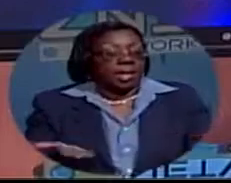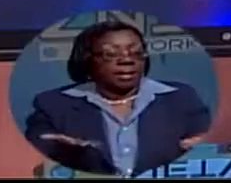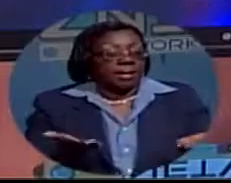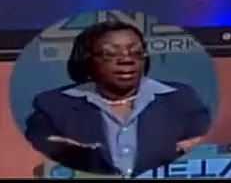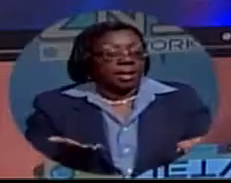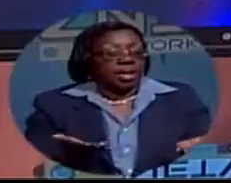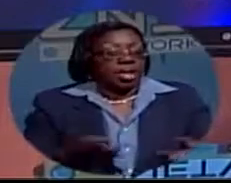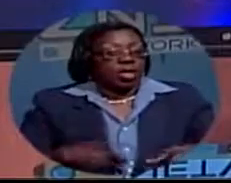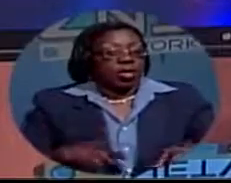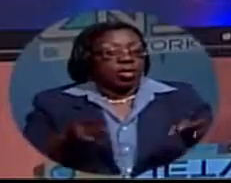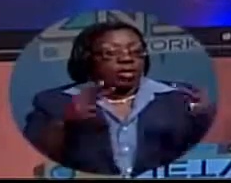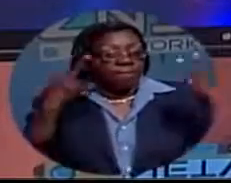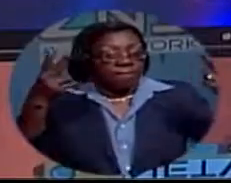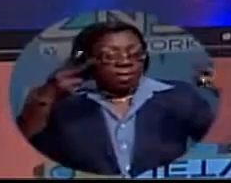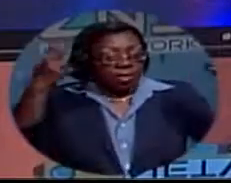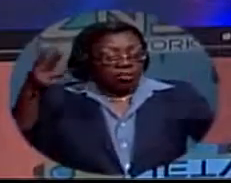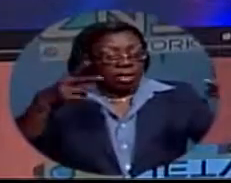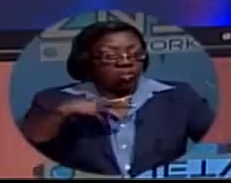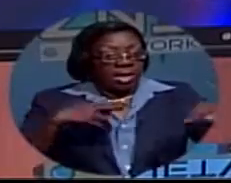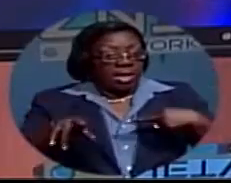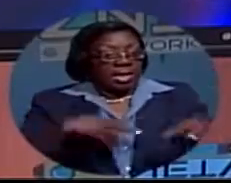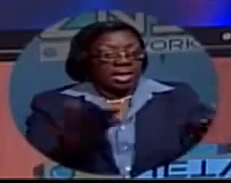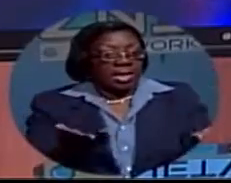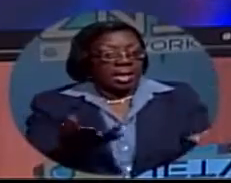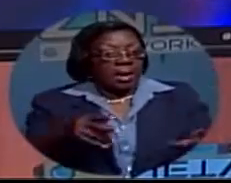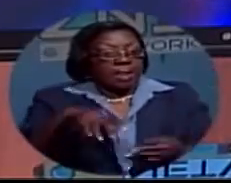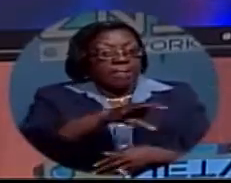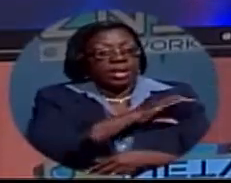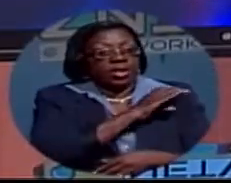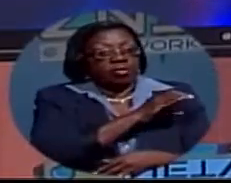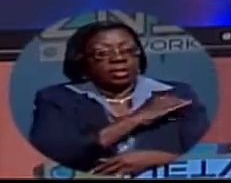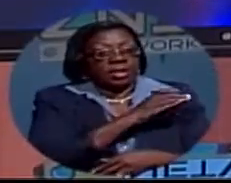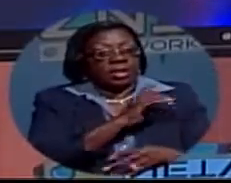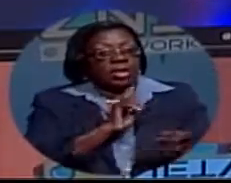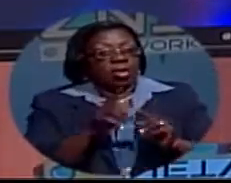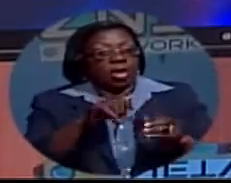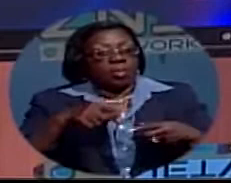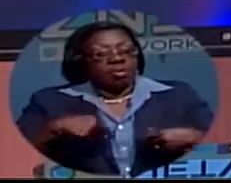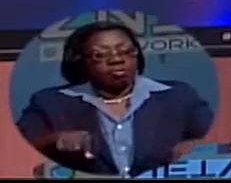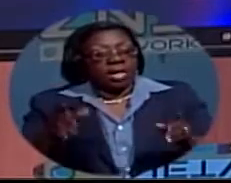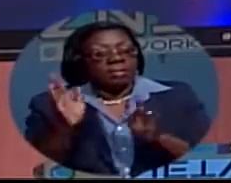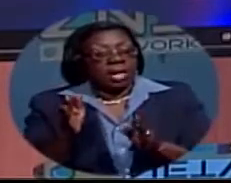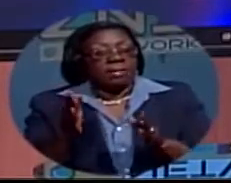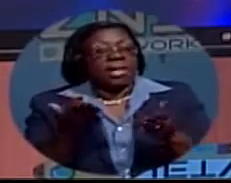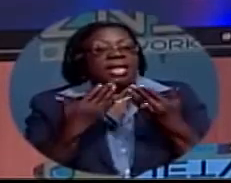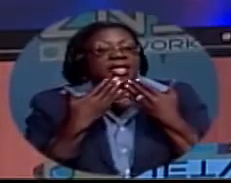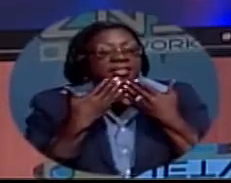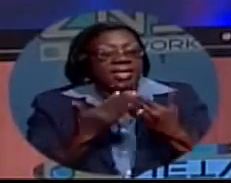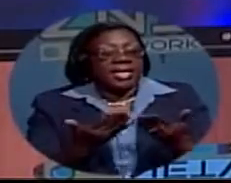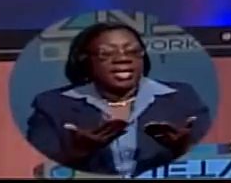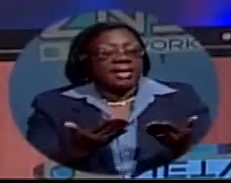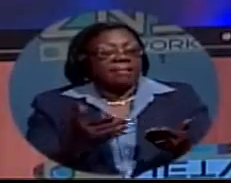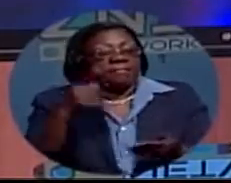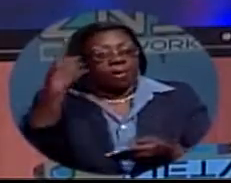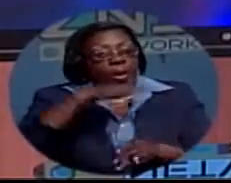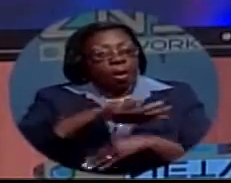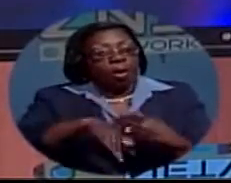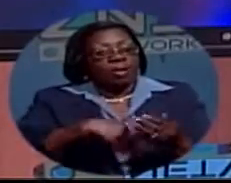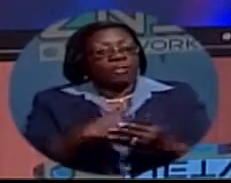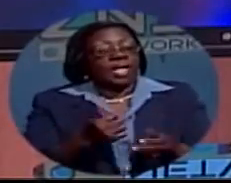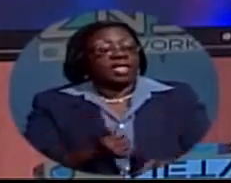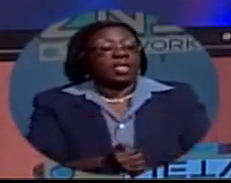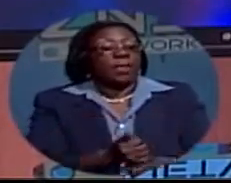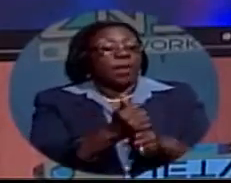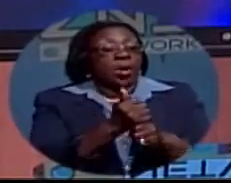During the victory rally here in New Providence, Mr. Christie singled out Grand Bahamians, thanking them for their overwhelming support and